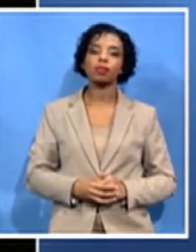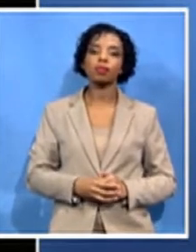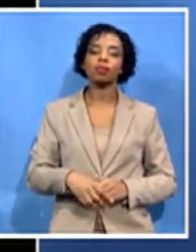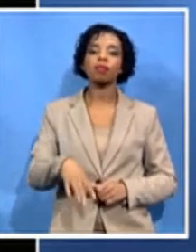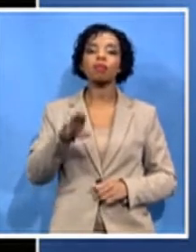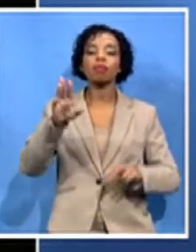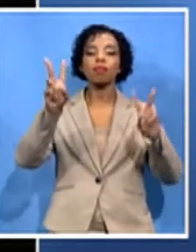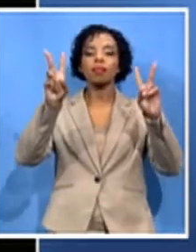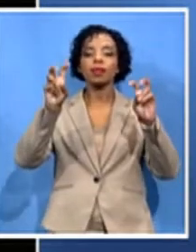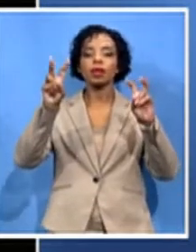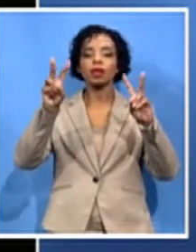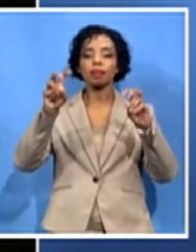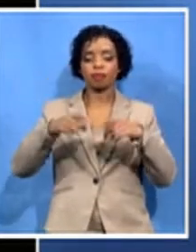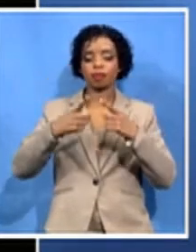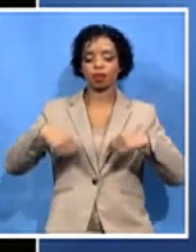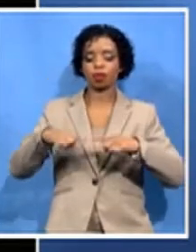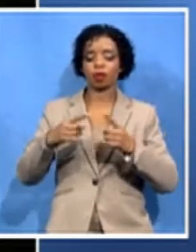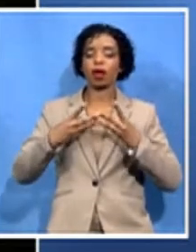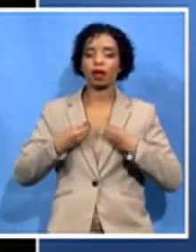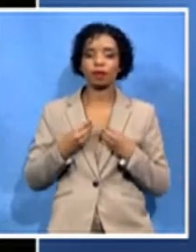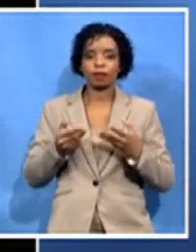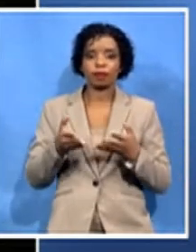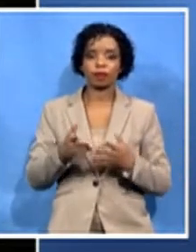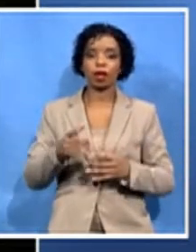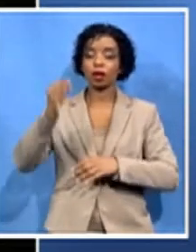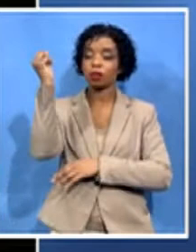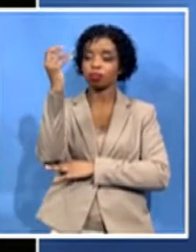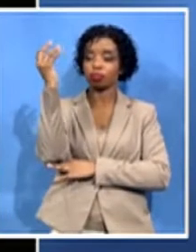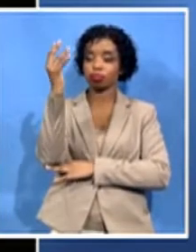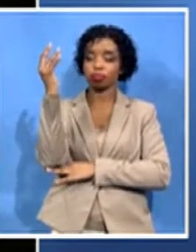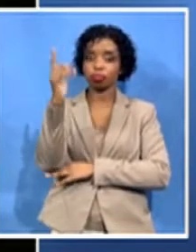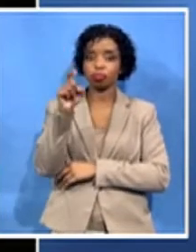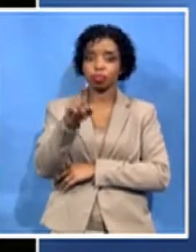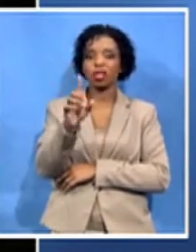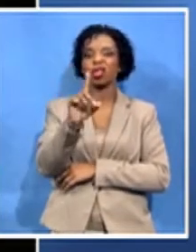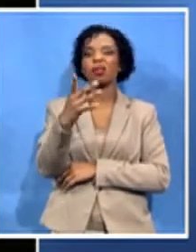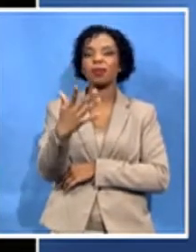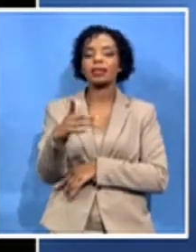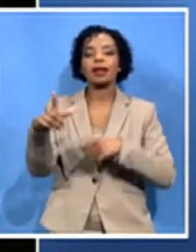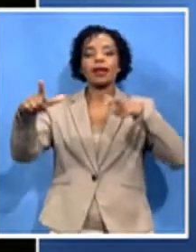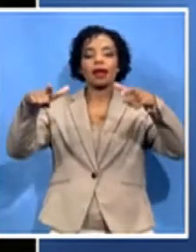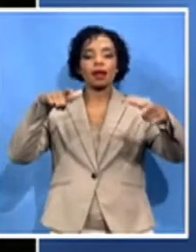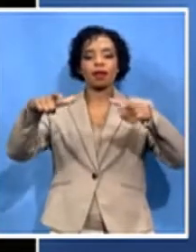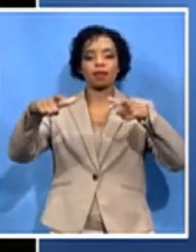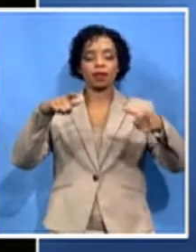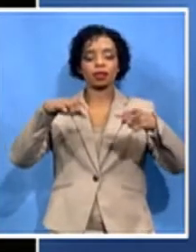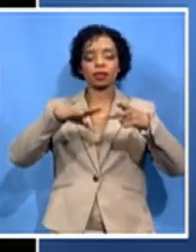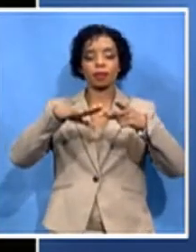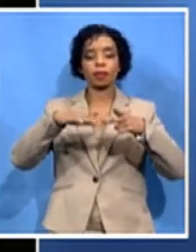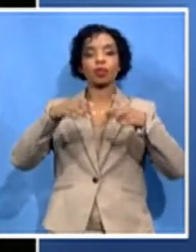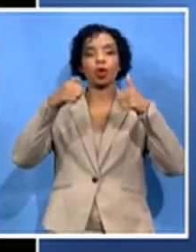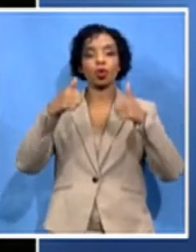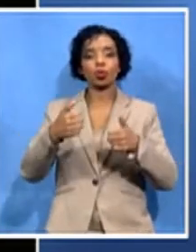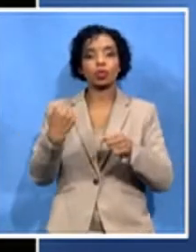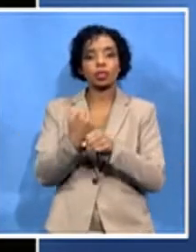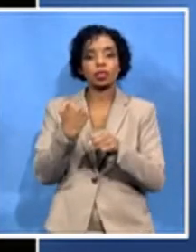memorial lecture would obviously be governance and good administration. Omri, having been the first